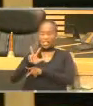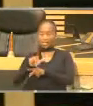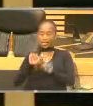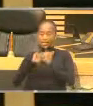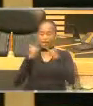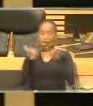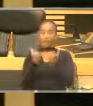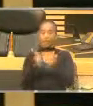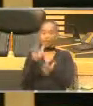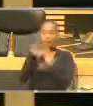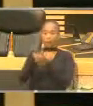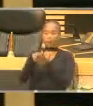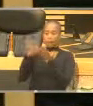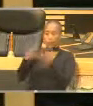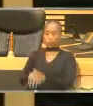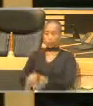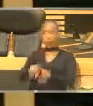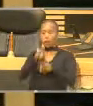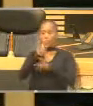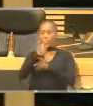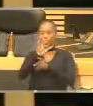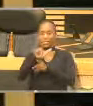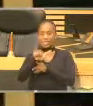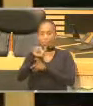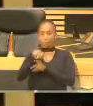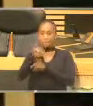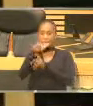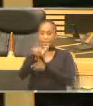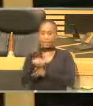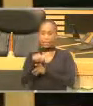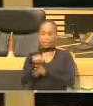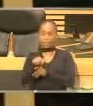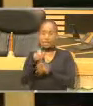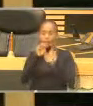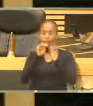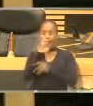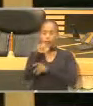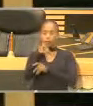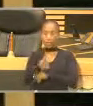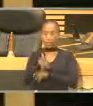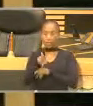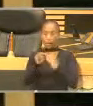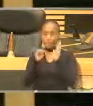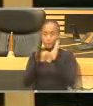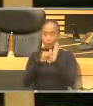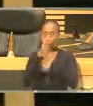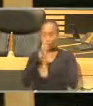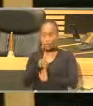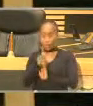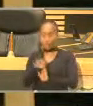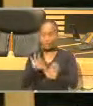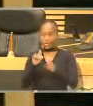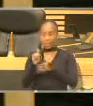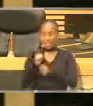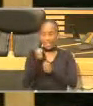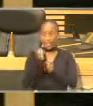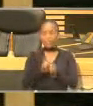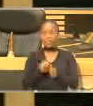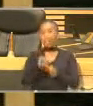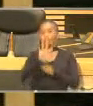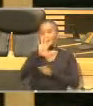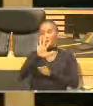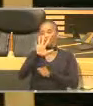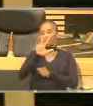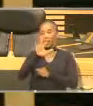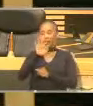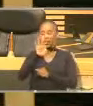been approved for a total of 26.6 million rent, saving 1,538 jobs through